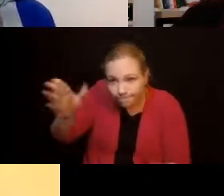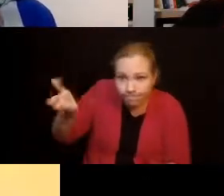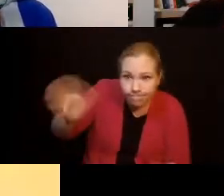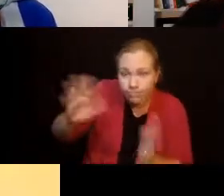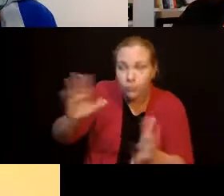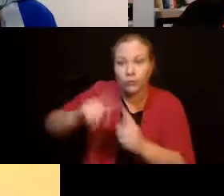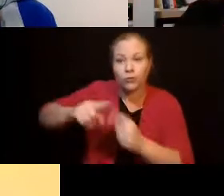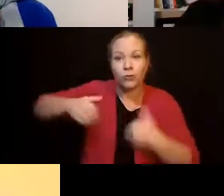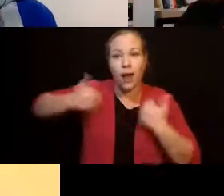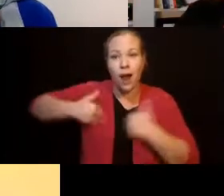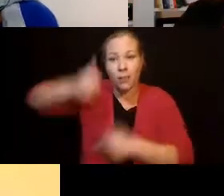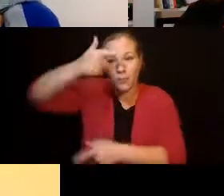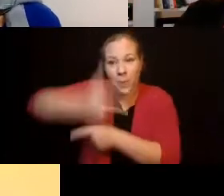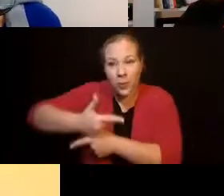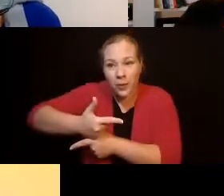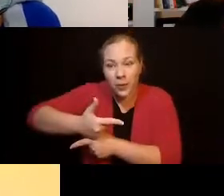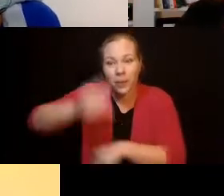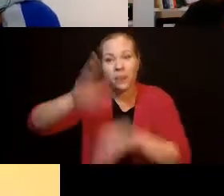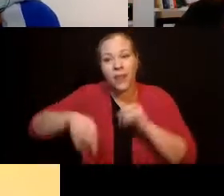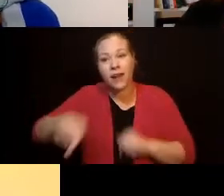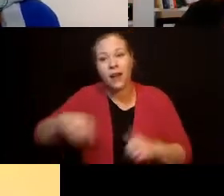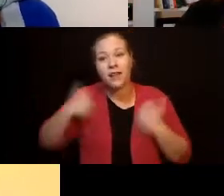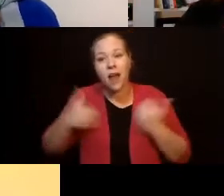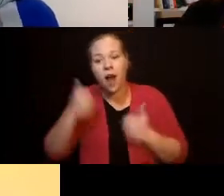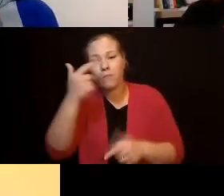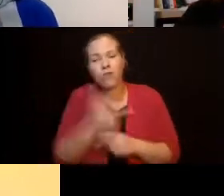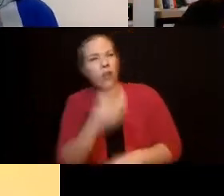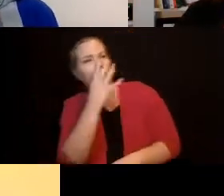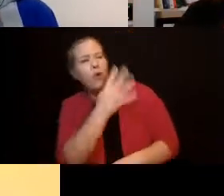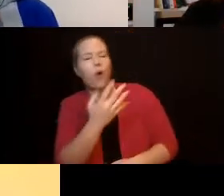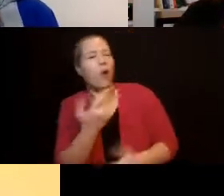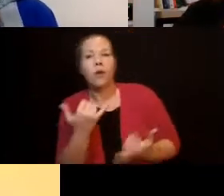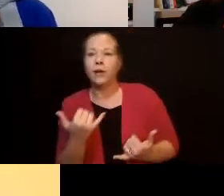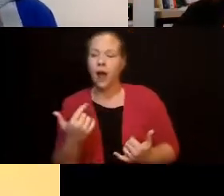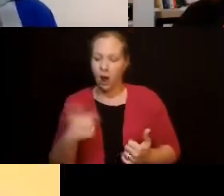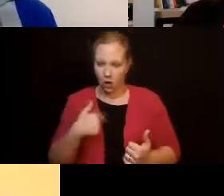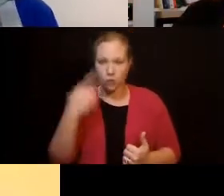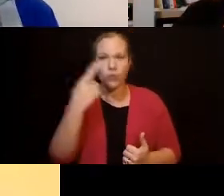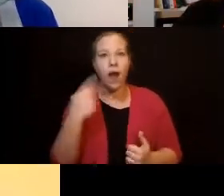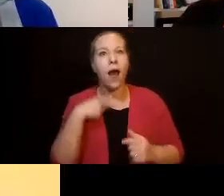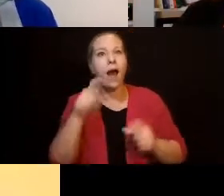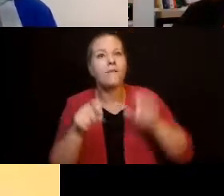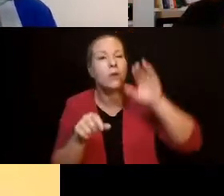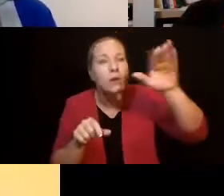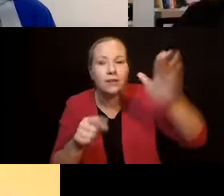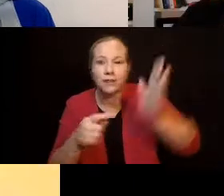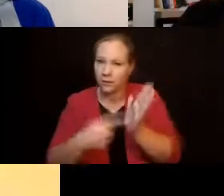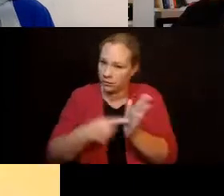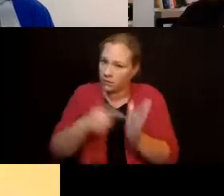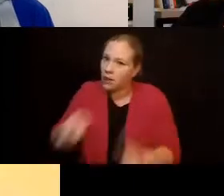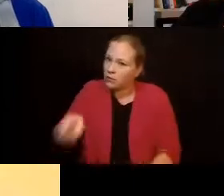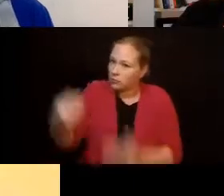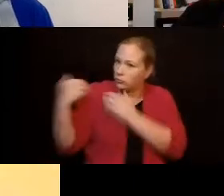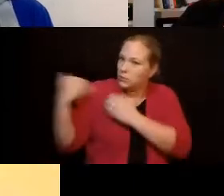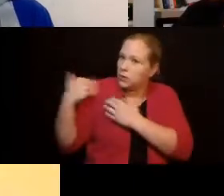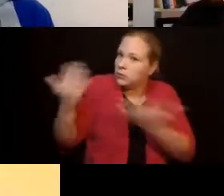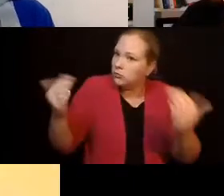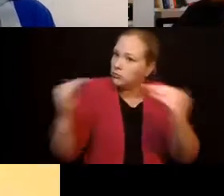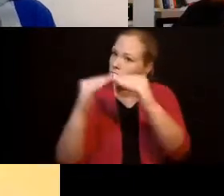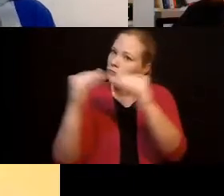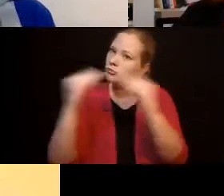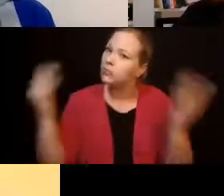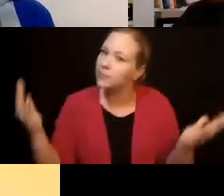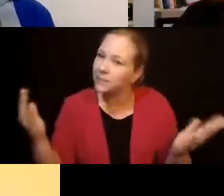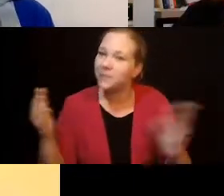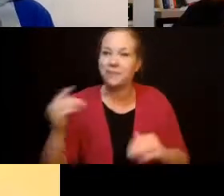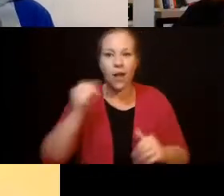things that now, as you're taking this class, if you identify an issue or something